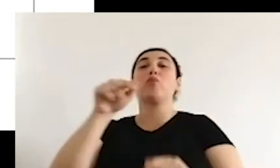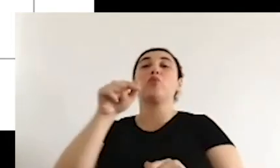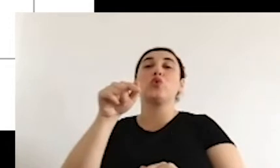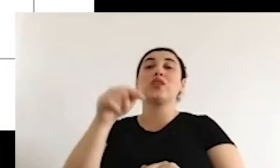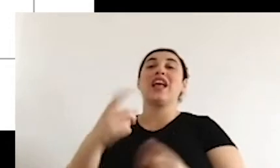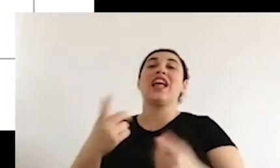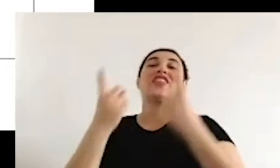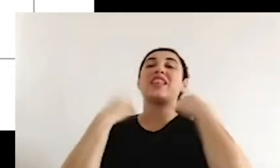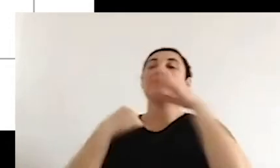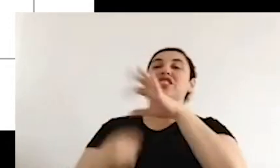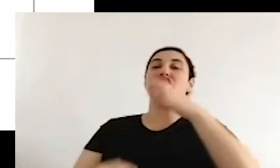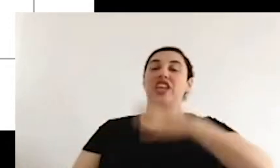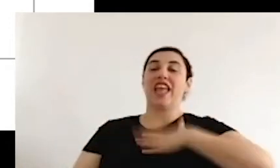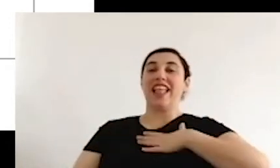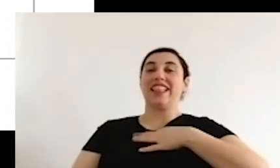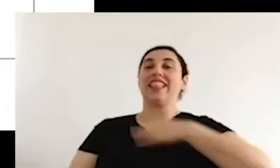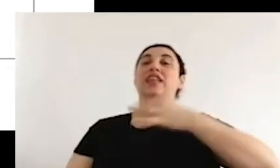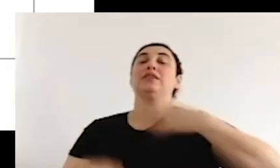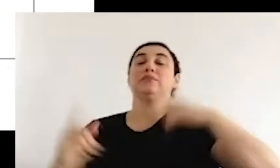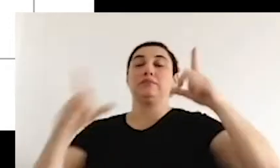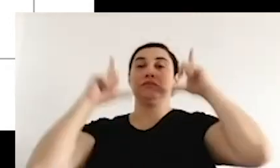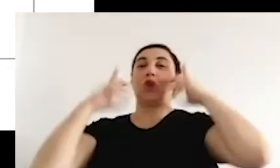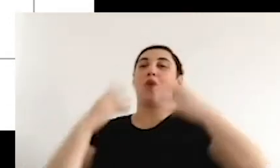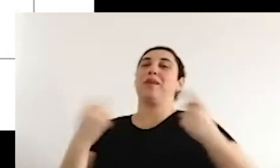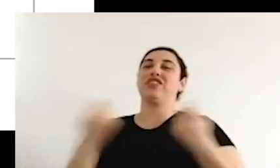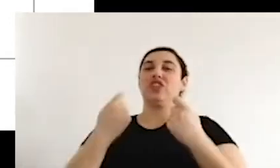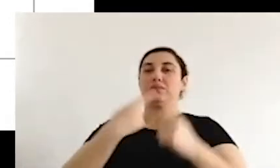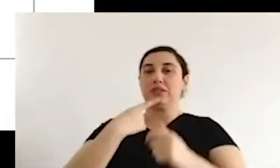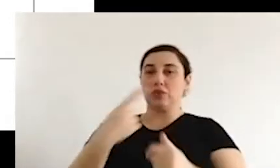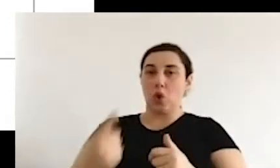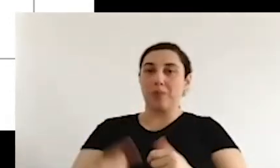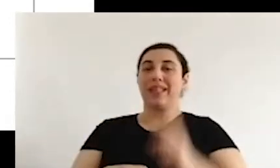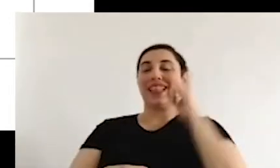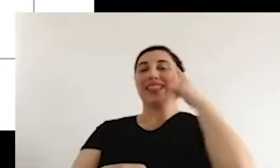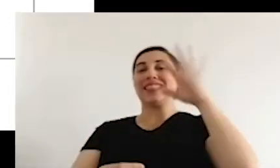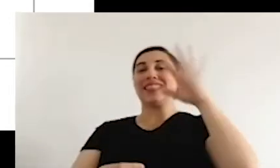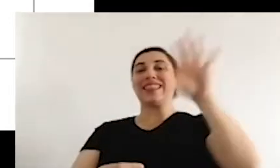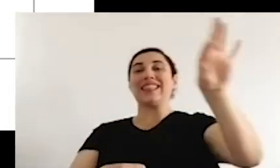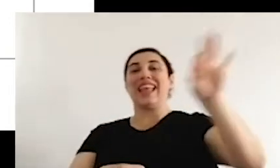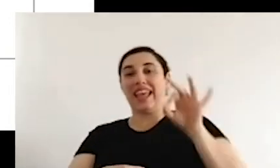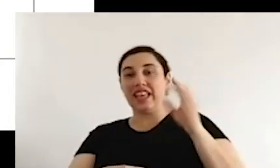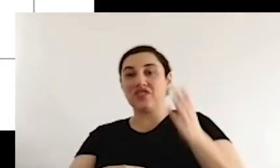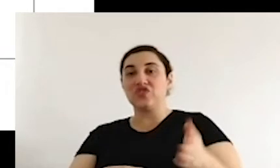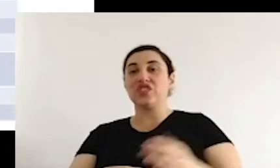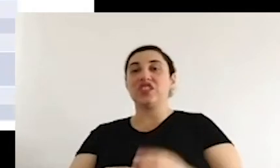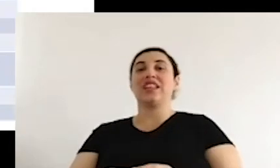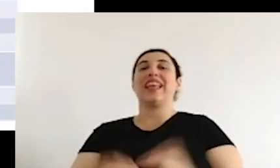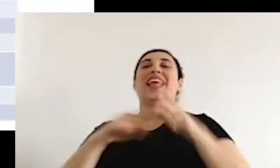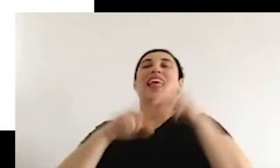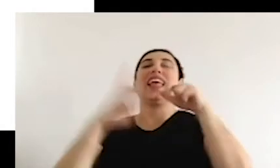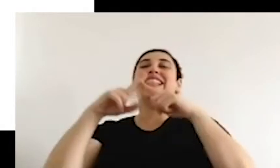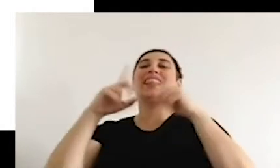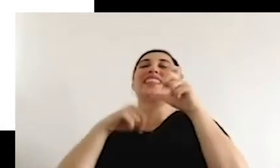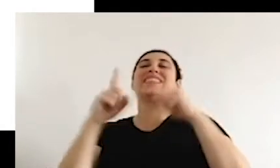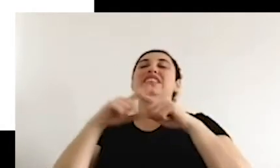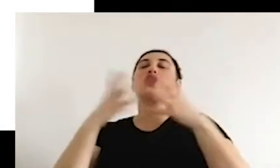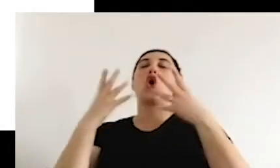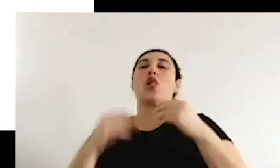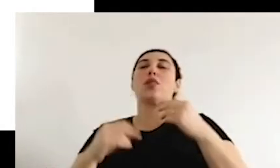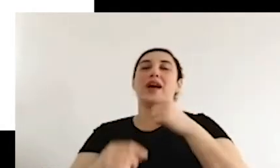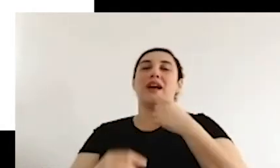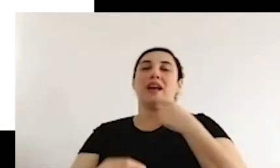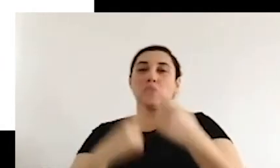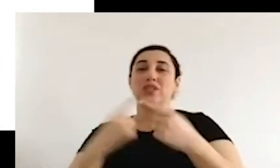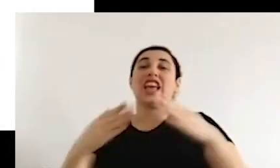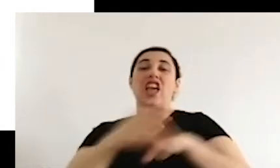democracy. But this is also very much linked with monetism, because then